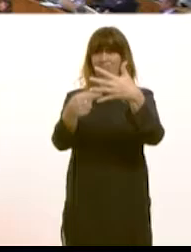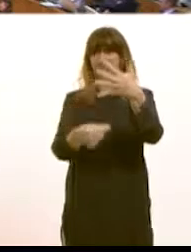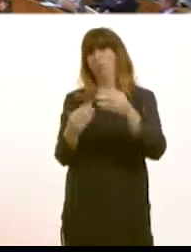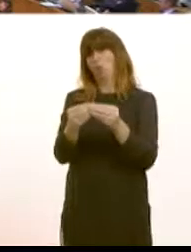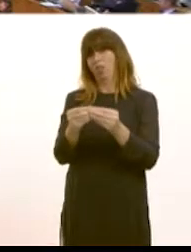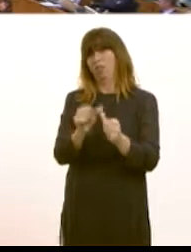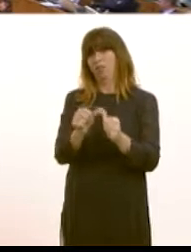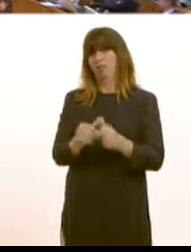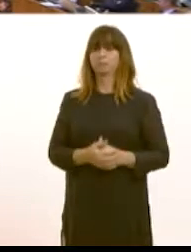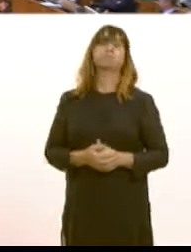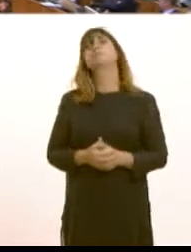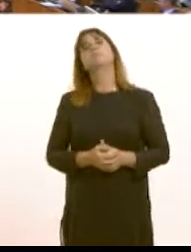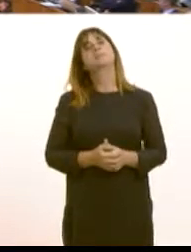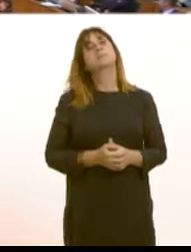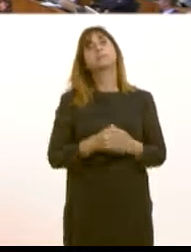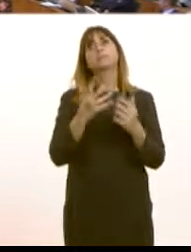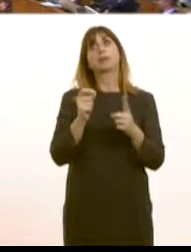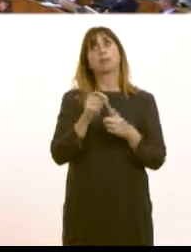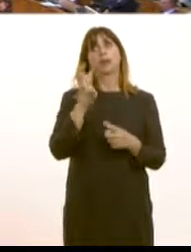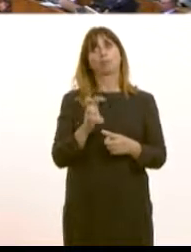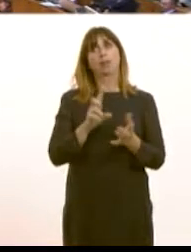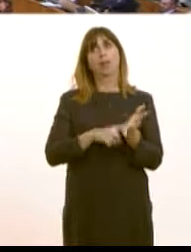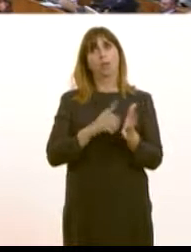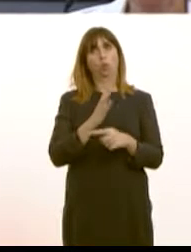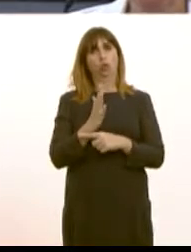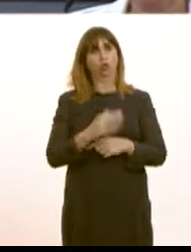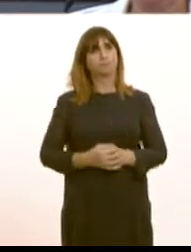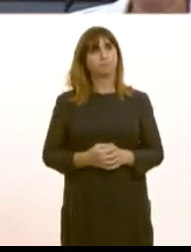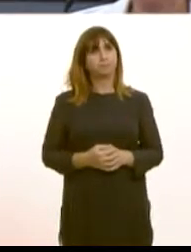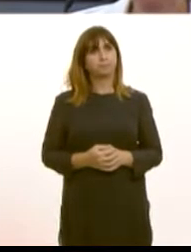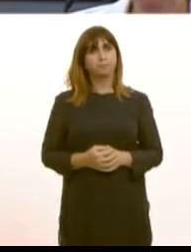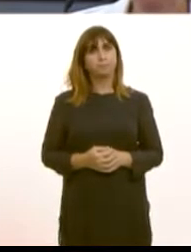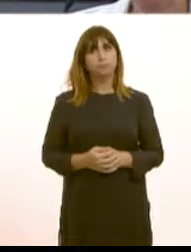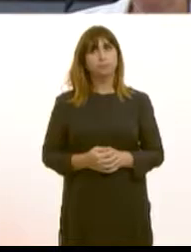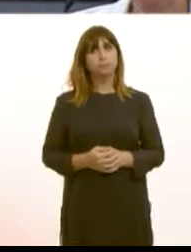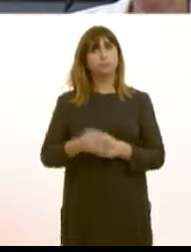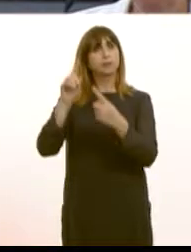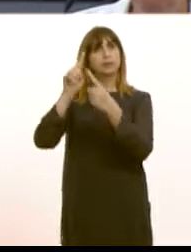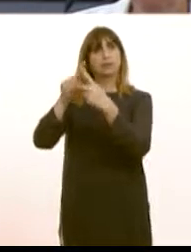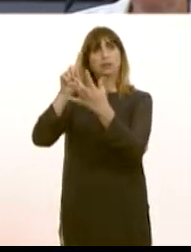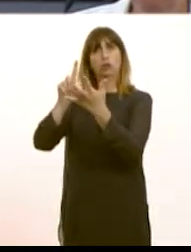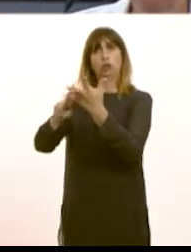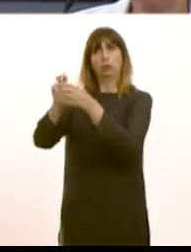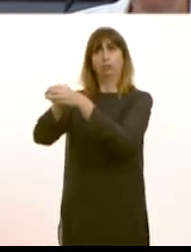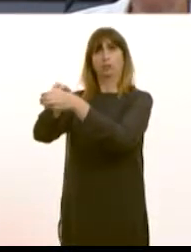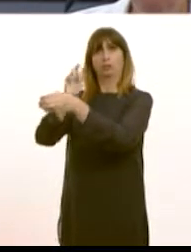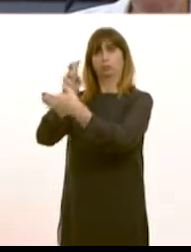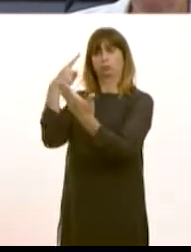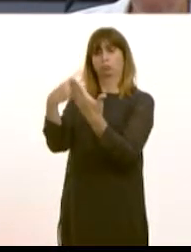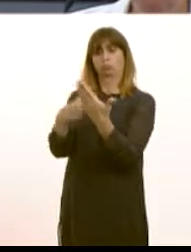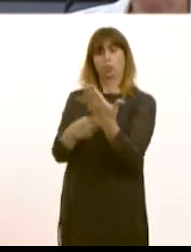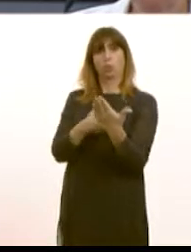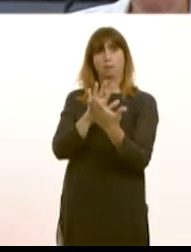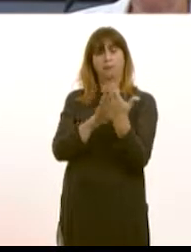The First Minister, the terms upon which we leave the European Union will define the future of the Welsh